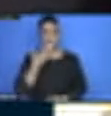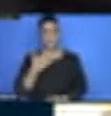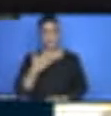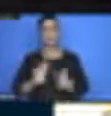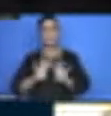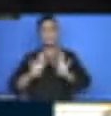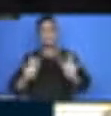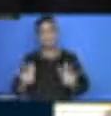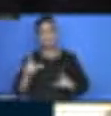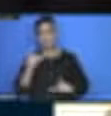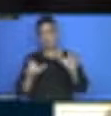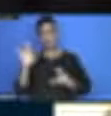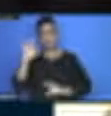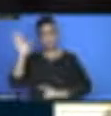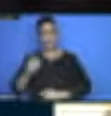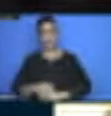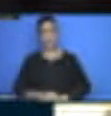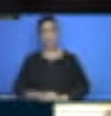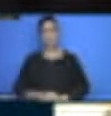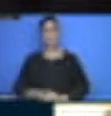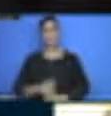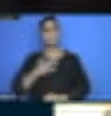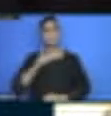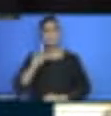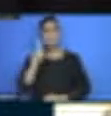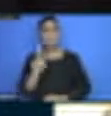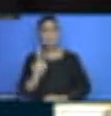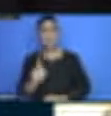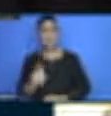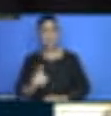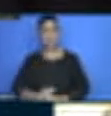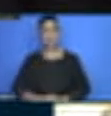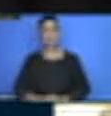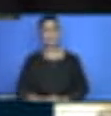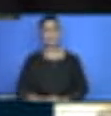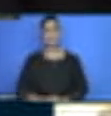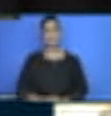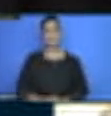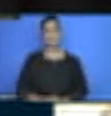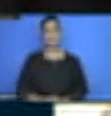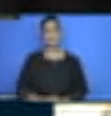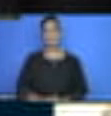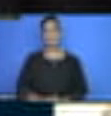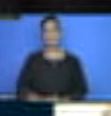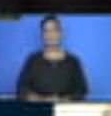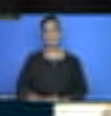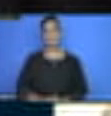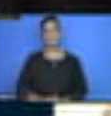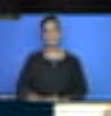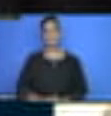Just one quick question. would like to understand and learn from the panelists how the alignment between the VLR